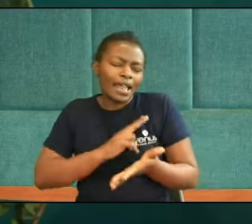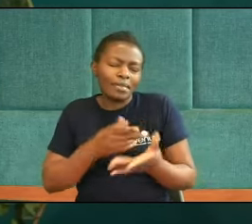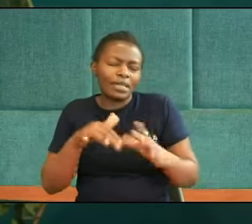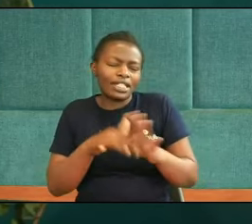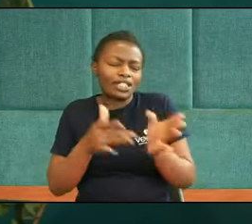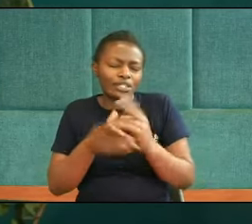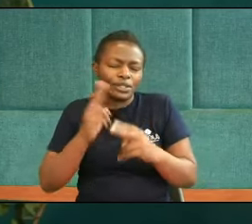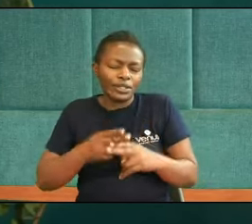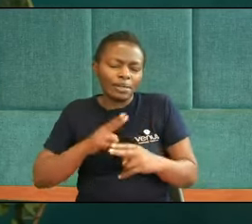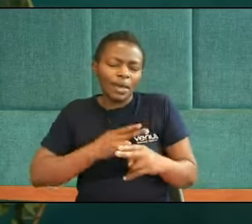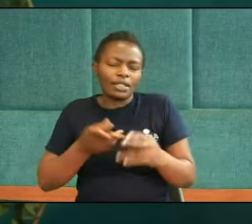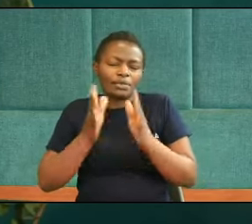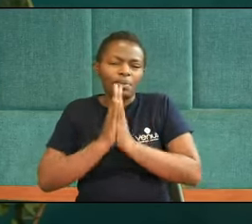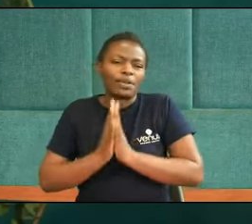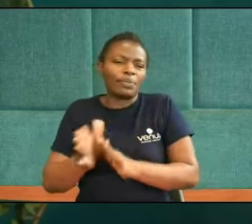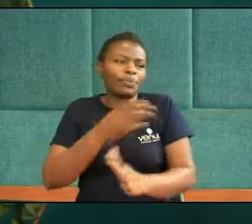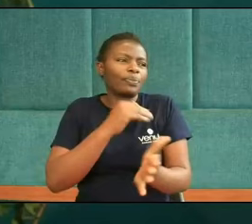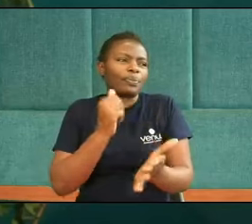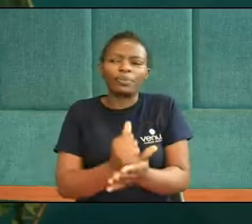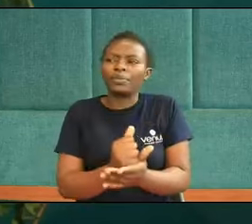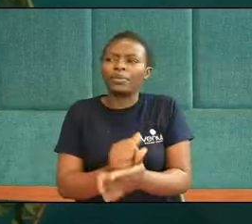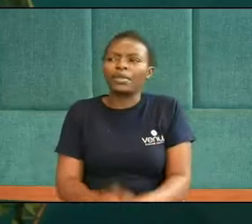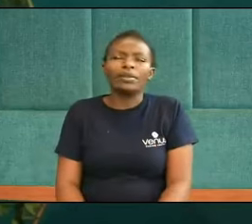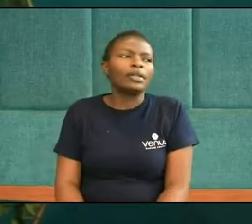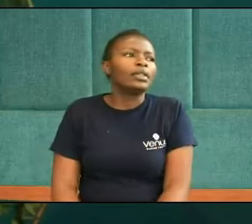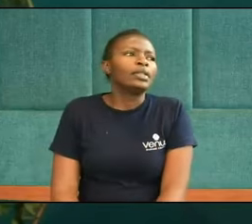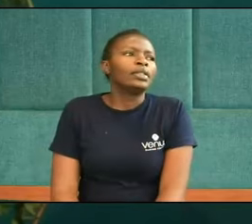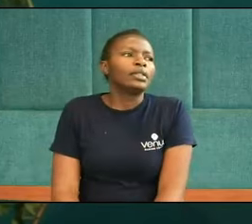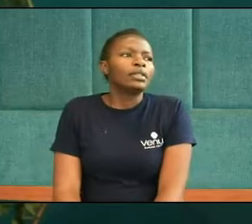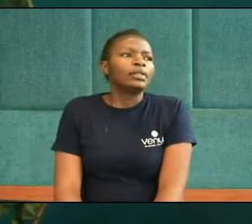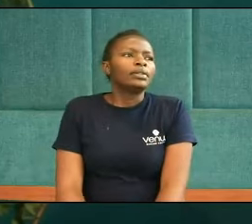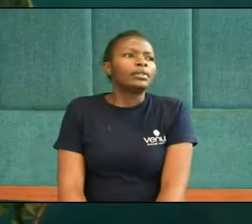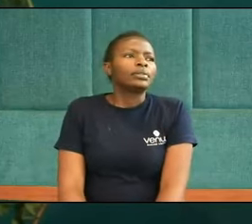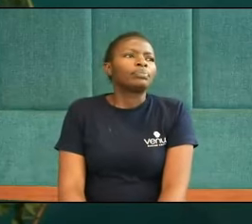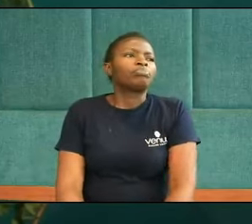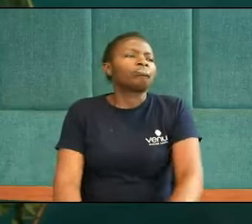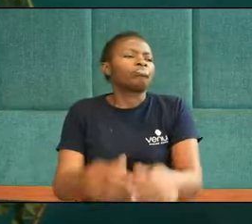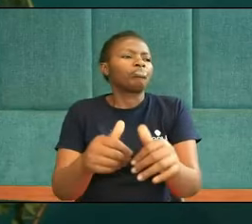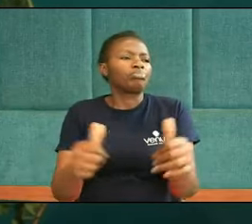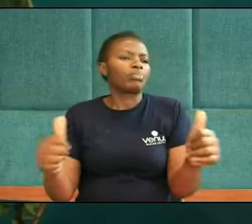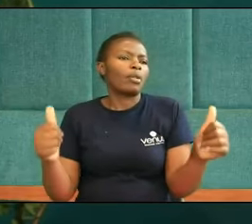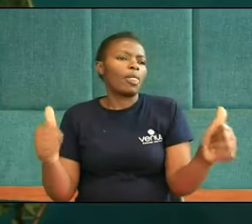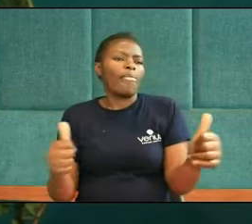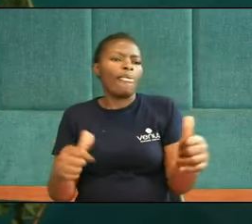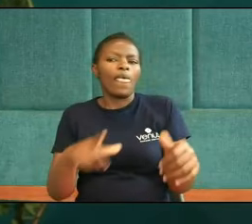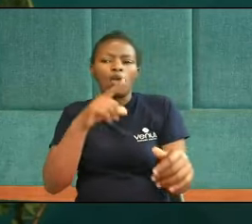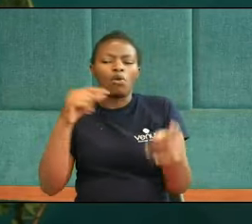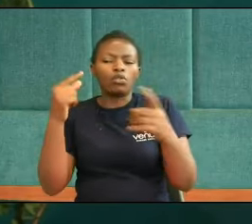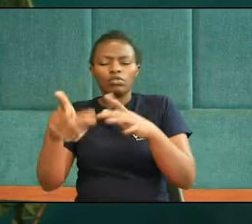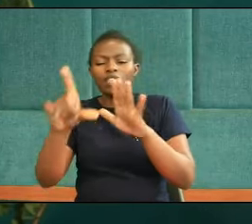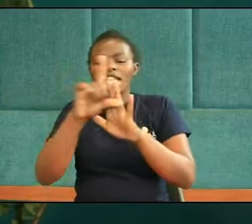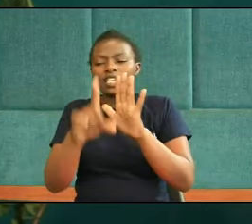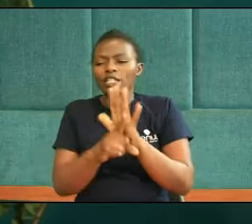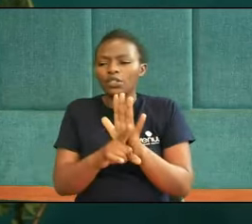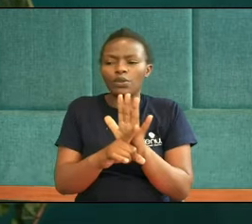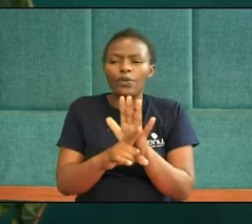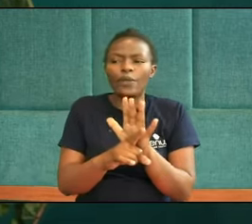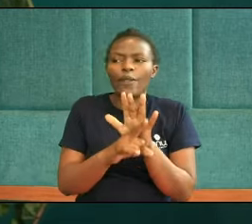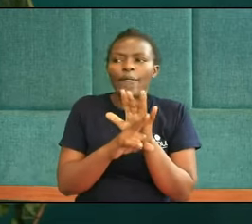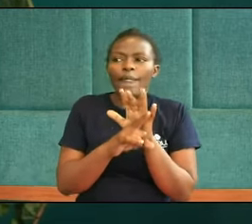pray Amen and Amen Alright, well, we'll jump right into the lesson And